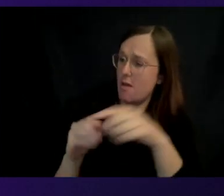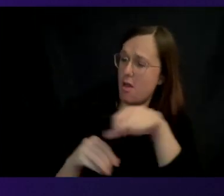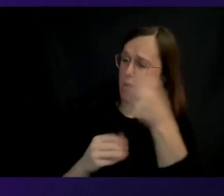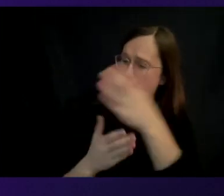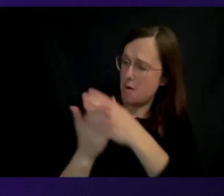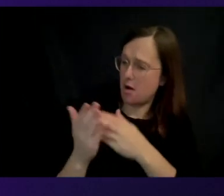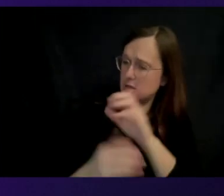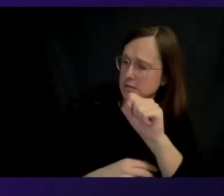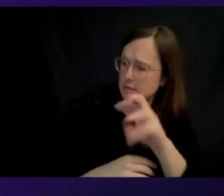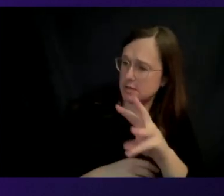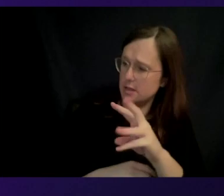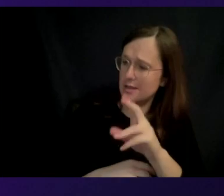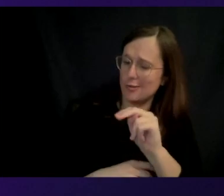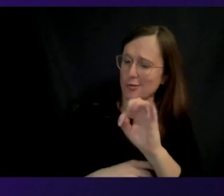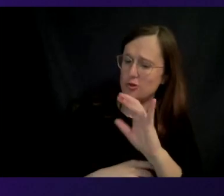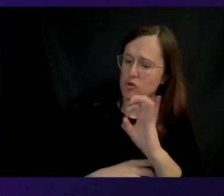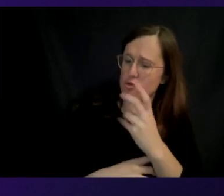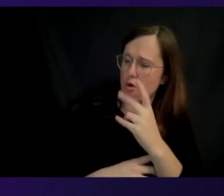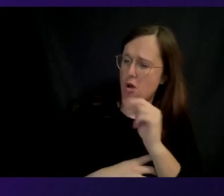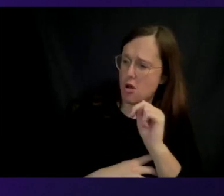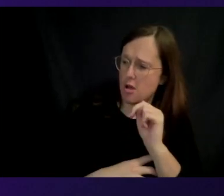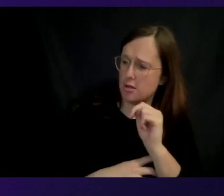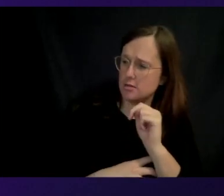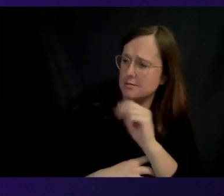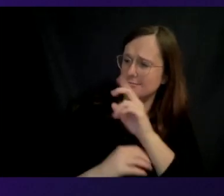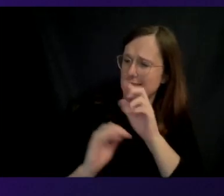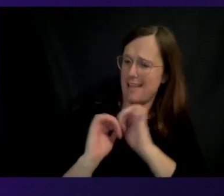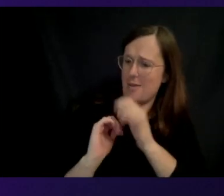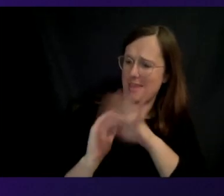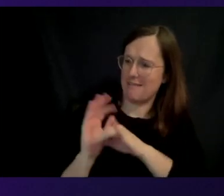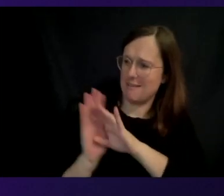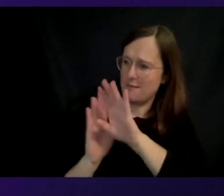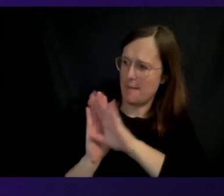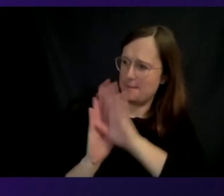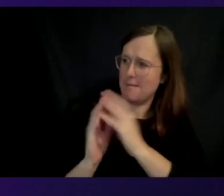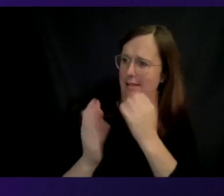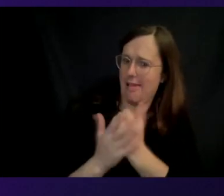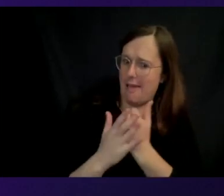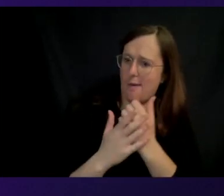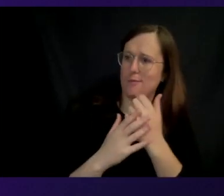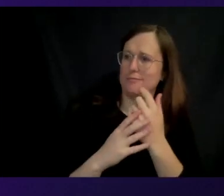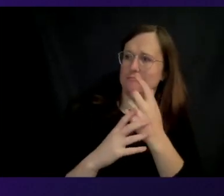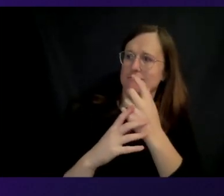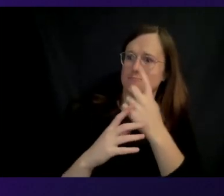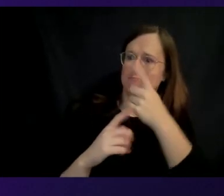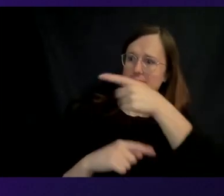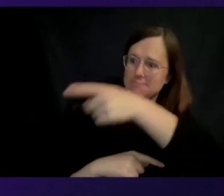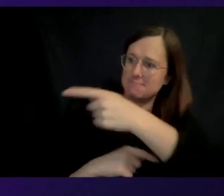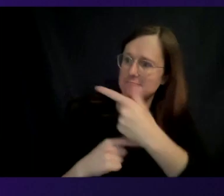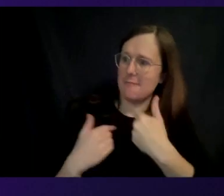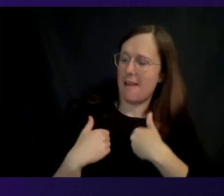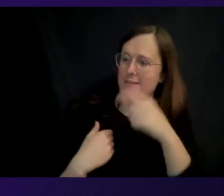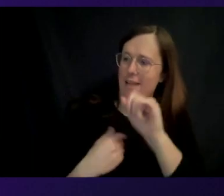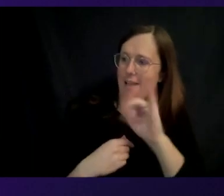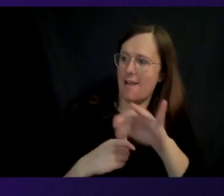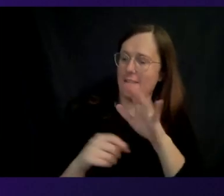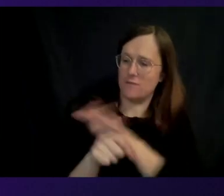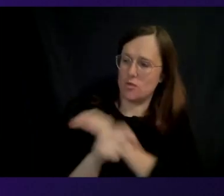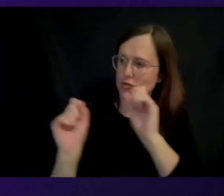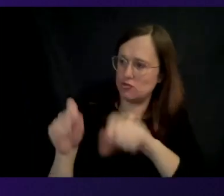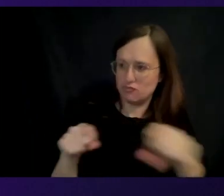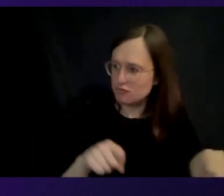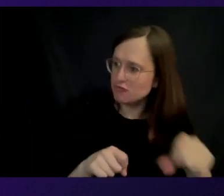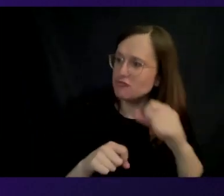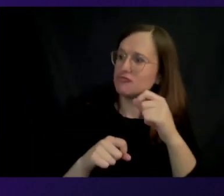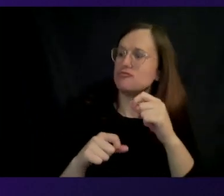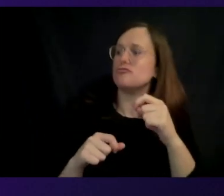Neuron SDK, especially how is that helping us continue to optimize AI and generative AI? Certainly. I mean,